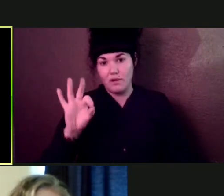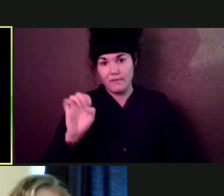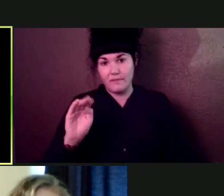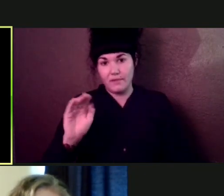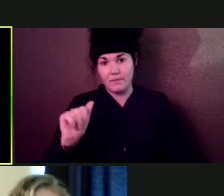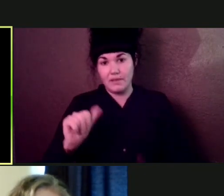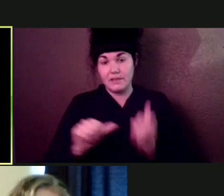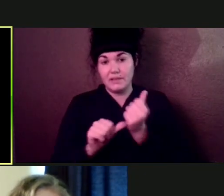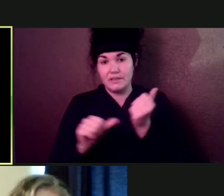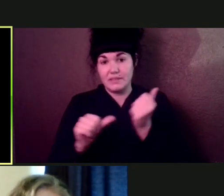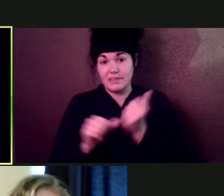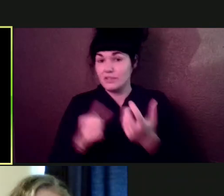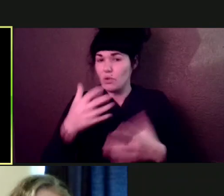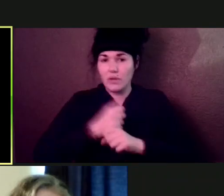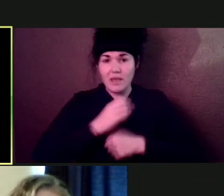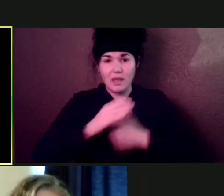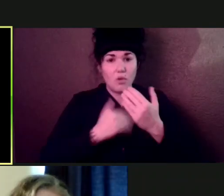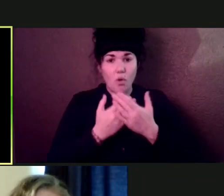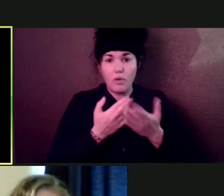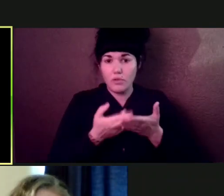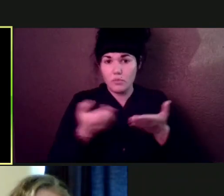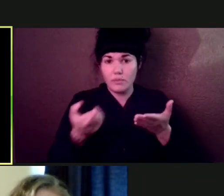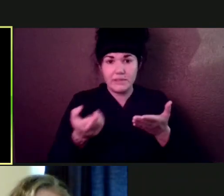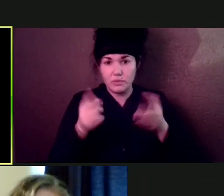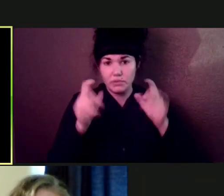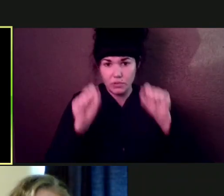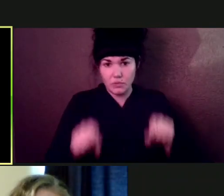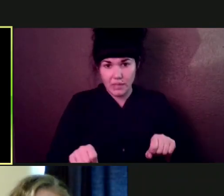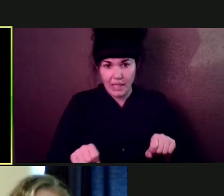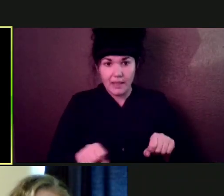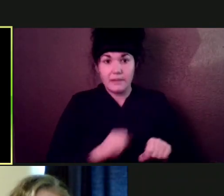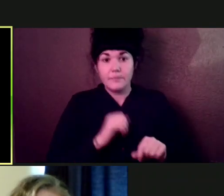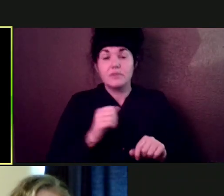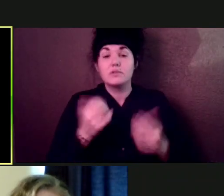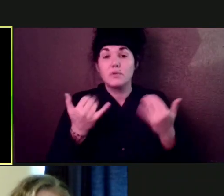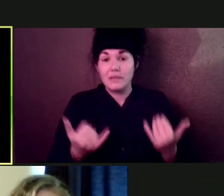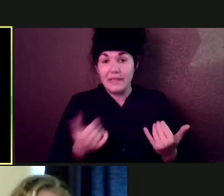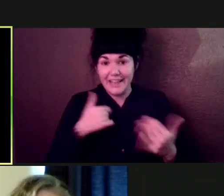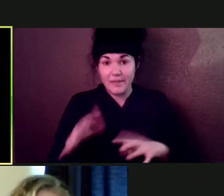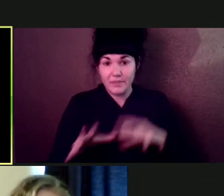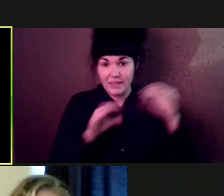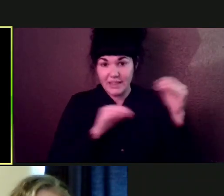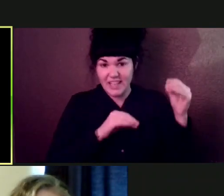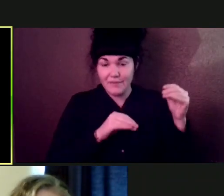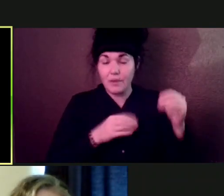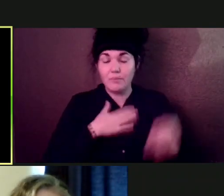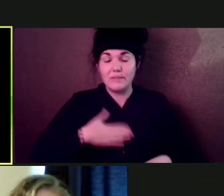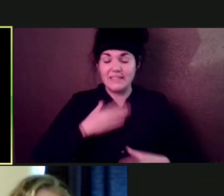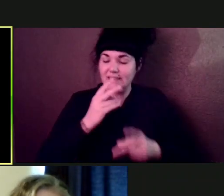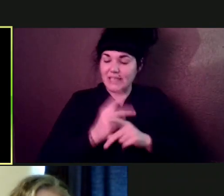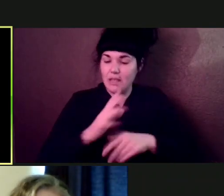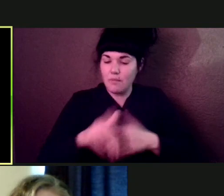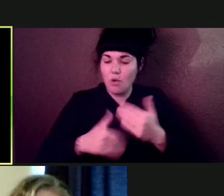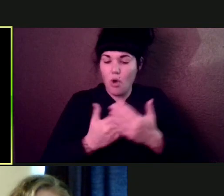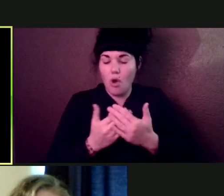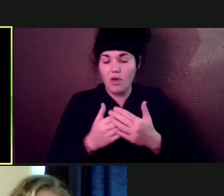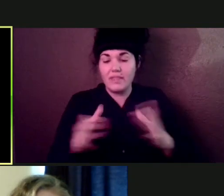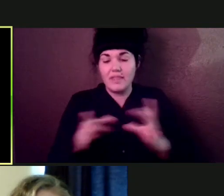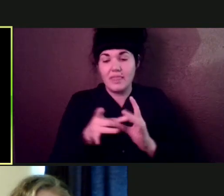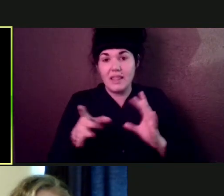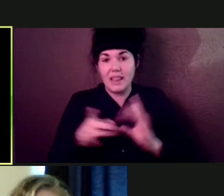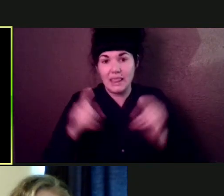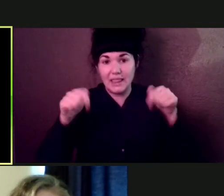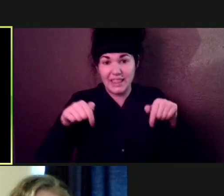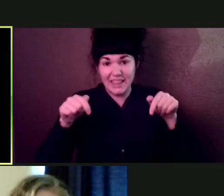hop off, just take all those links. Know it is a trying time. It is. But there are pockets of